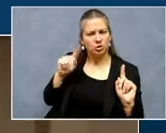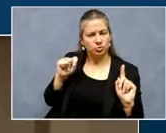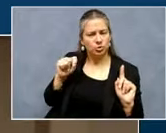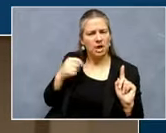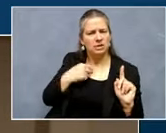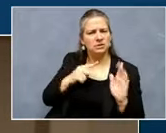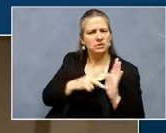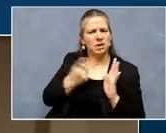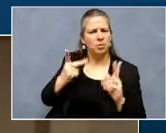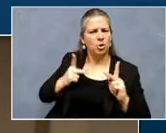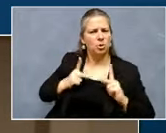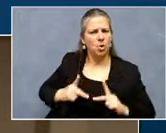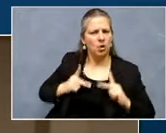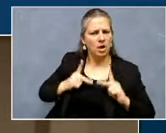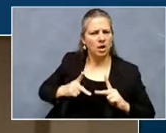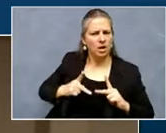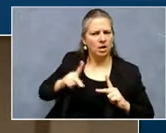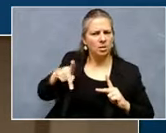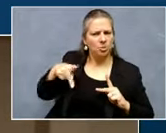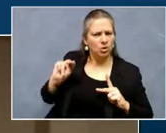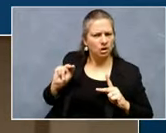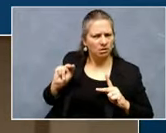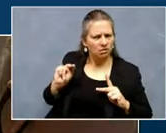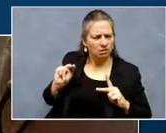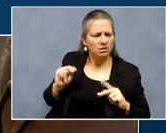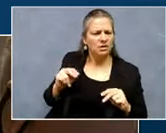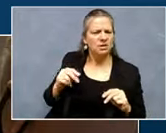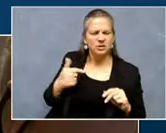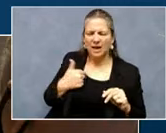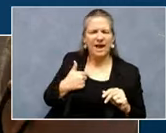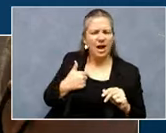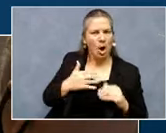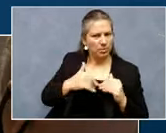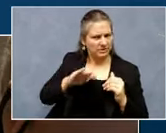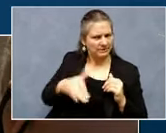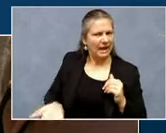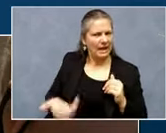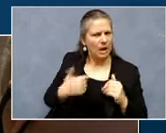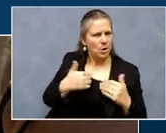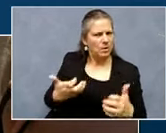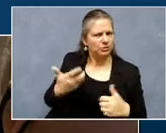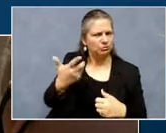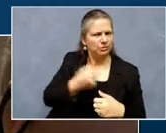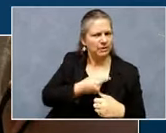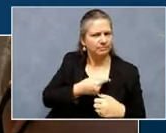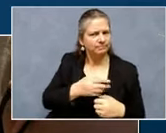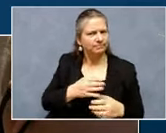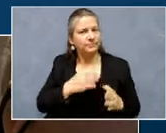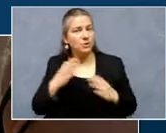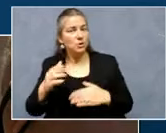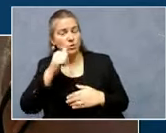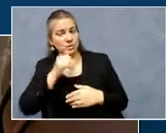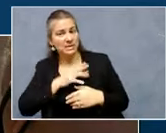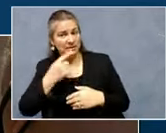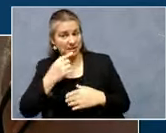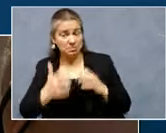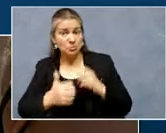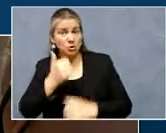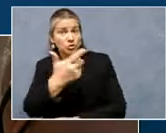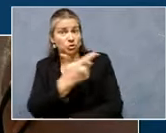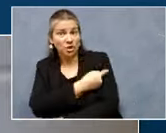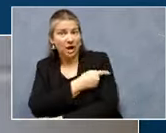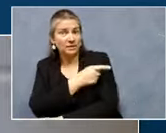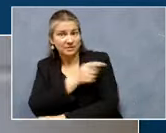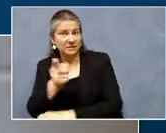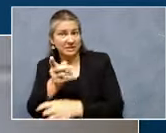So I was going to make sure I was going to take this vaccine shot. The majority of the shots that I've seen given today actually have been more of the boosters, um,